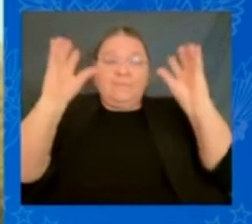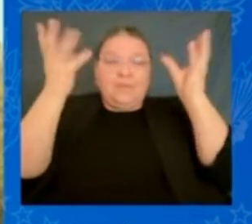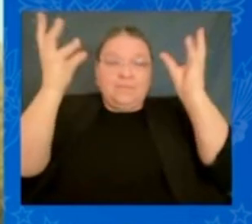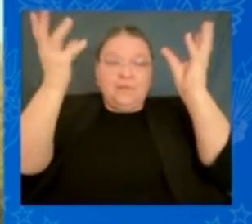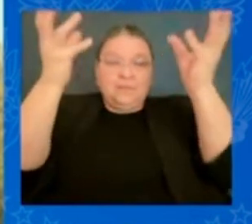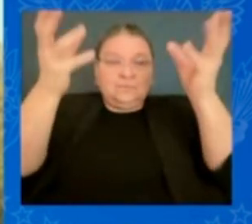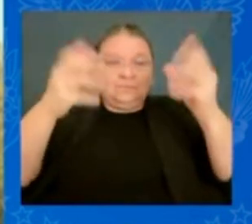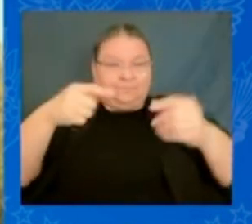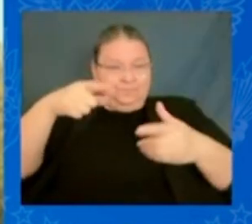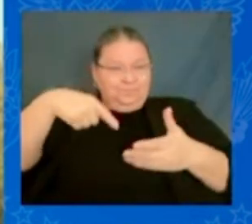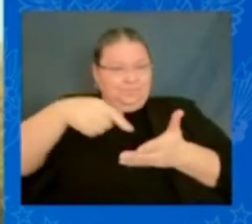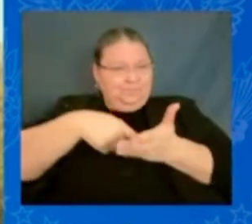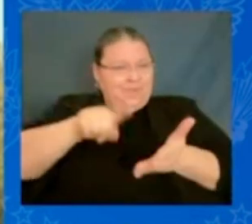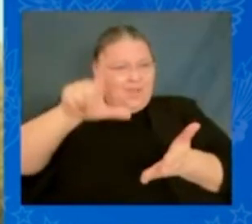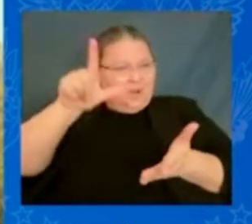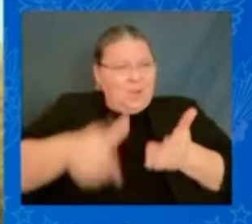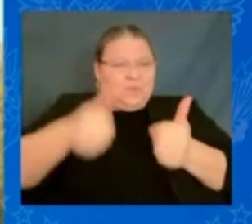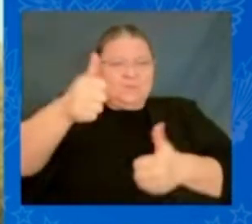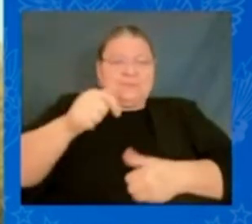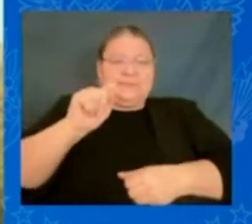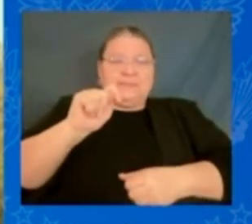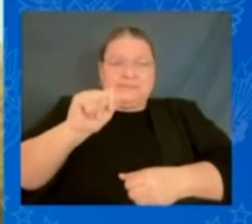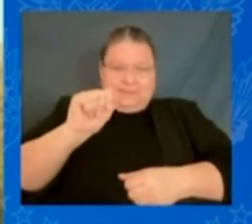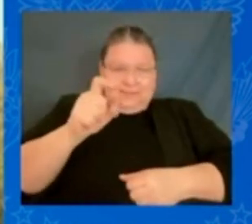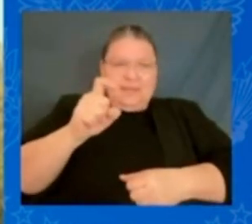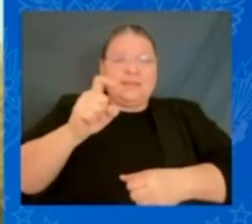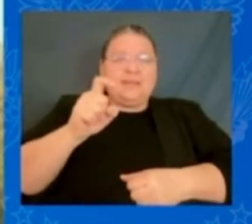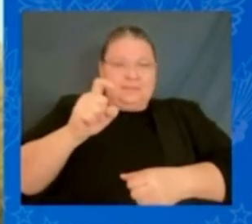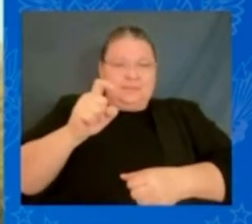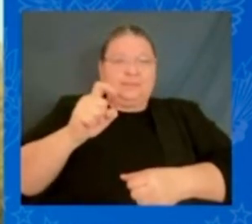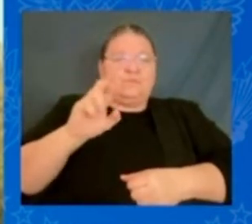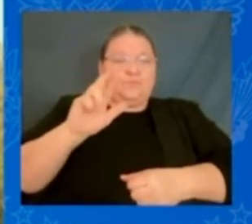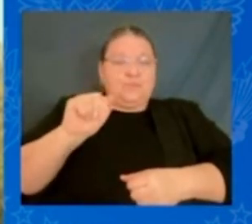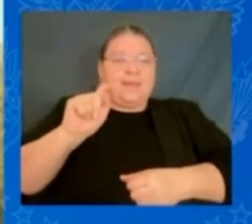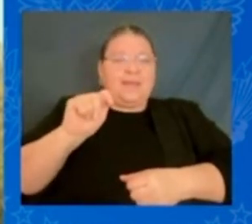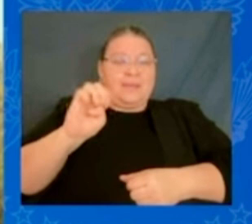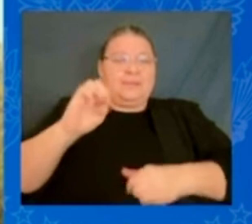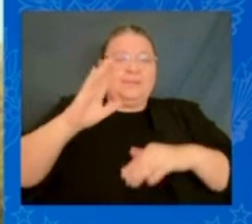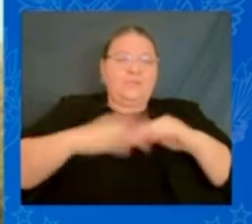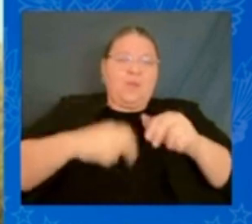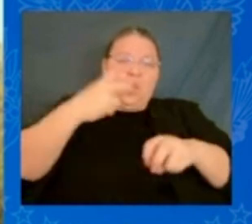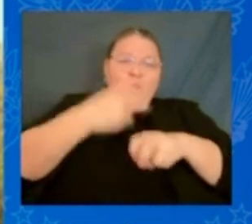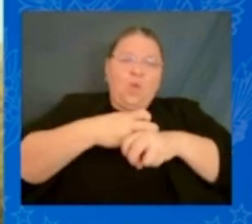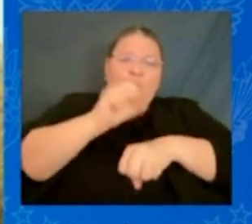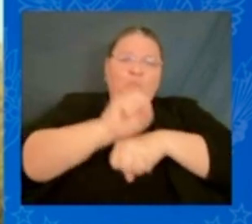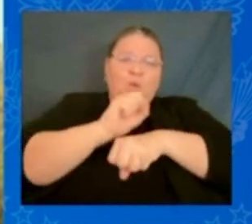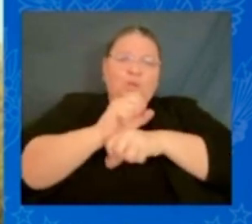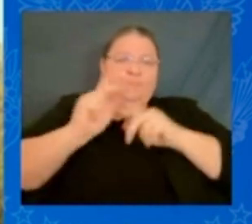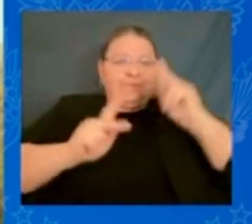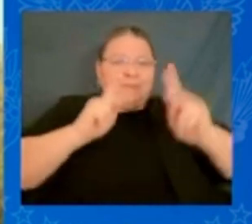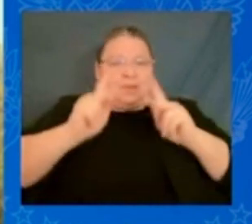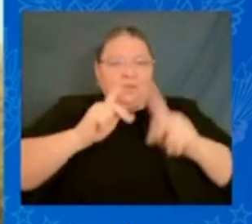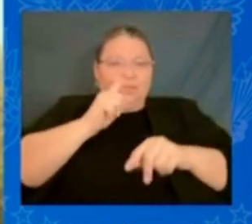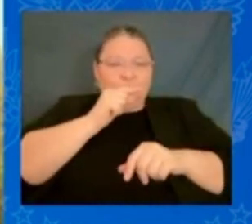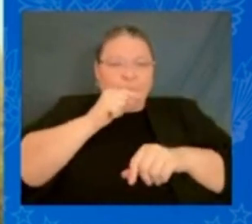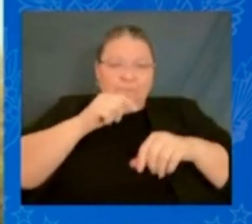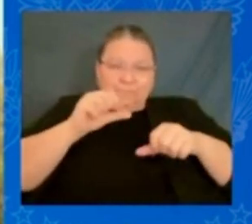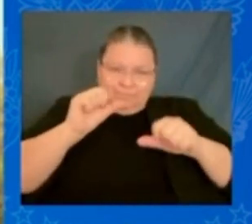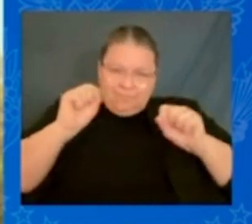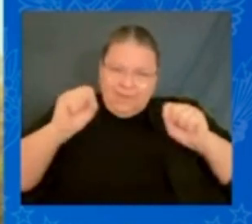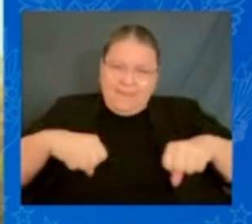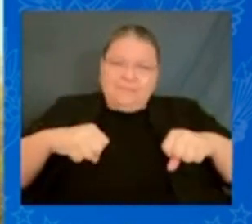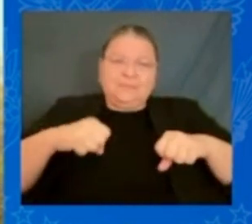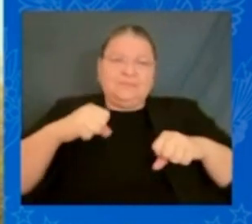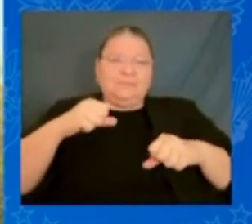than hardworking folks. I think you should be able to make a trillion dollars. Just pay your fair